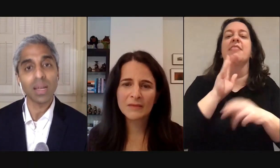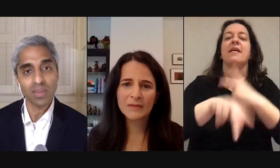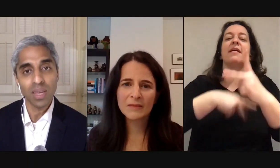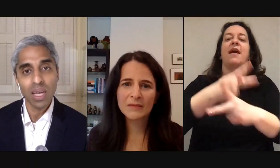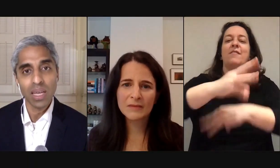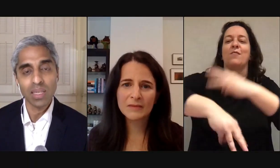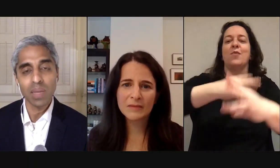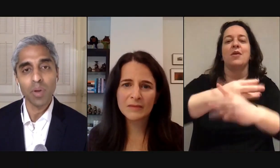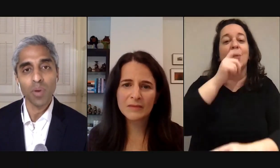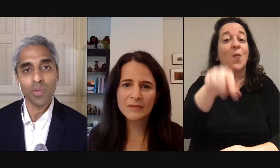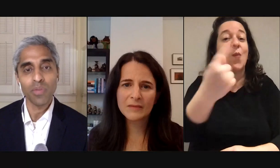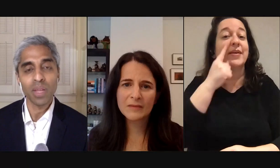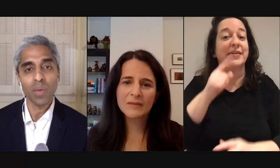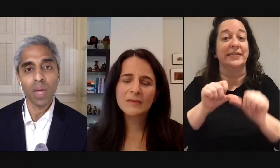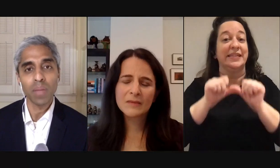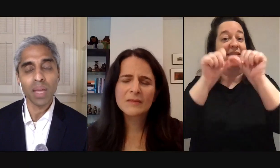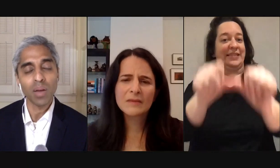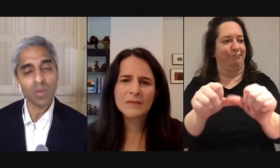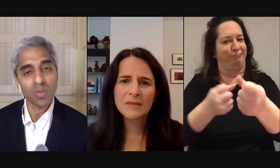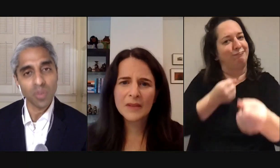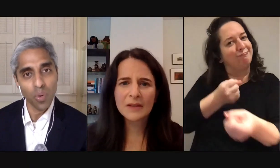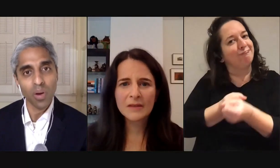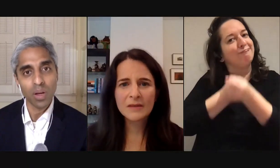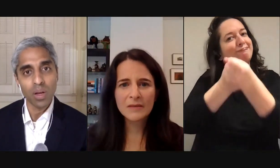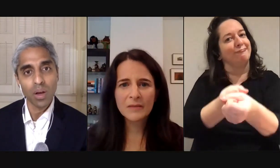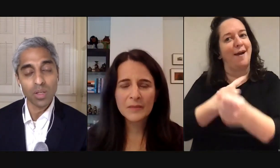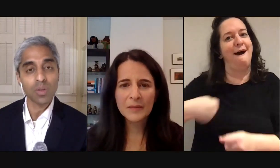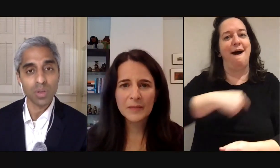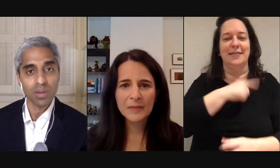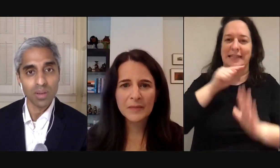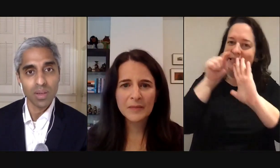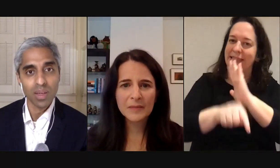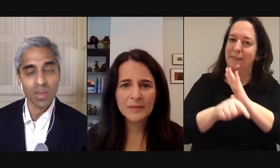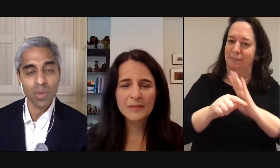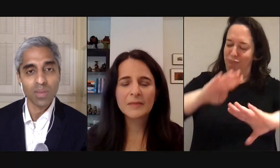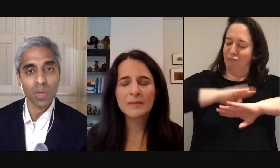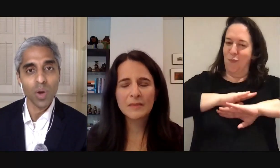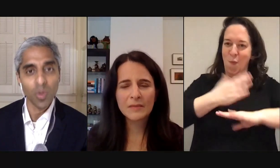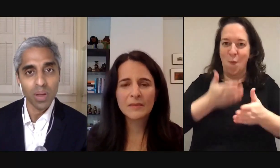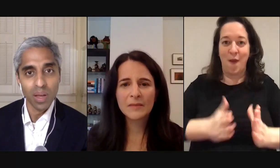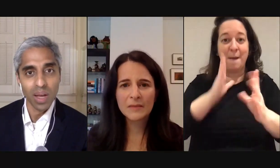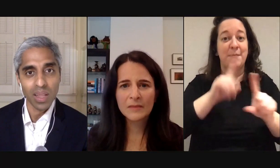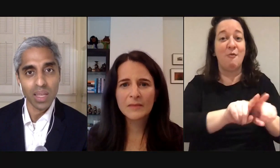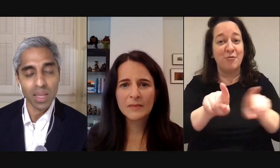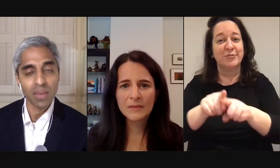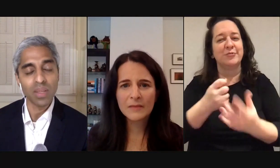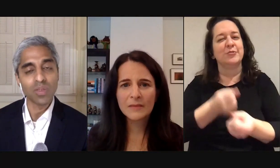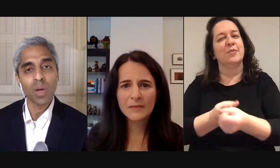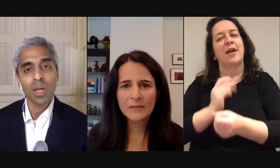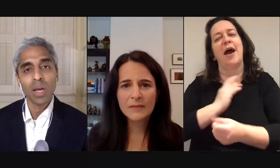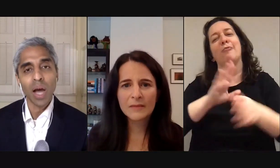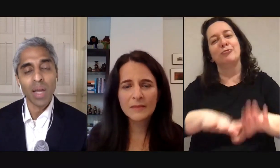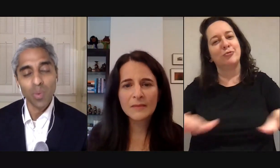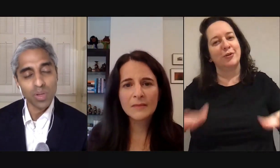sustain us in a deeper and more fulfilling way but that can also support our children in the ways that we hope uh they can live